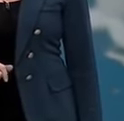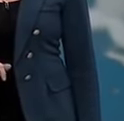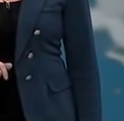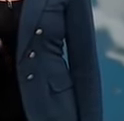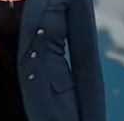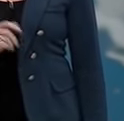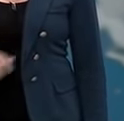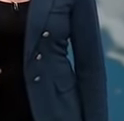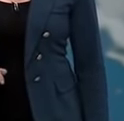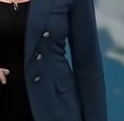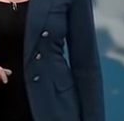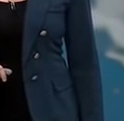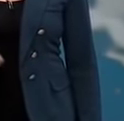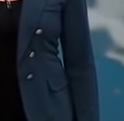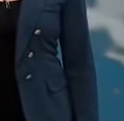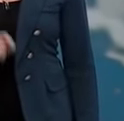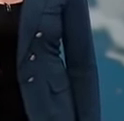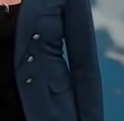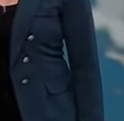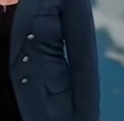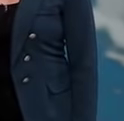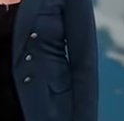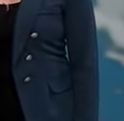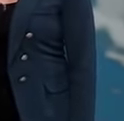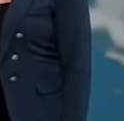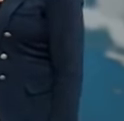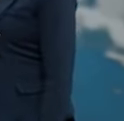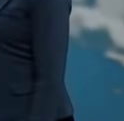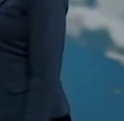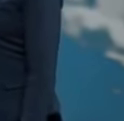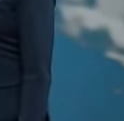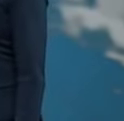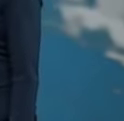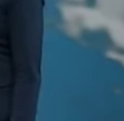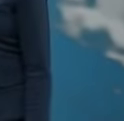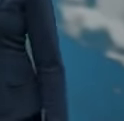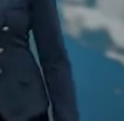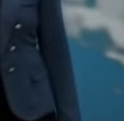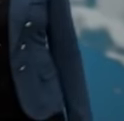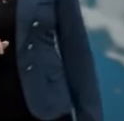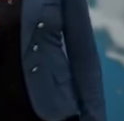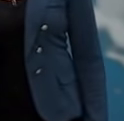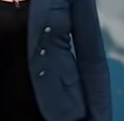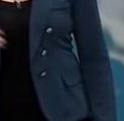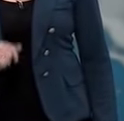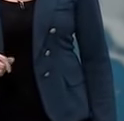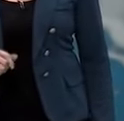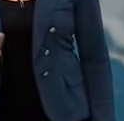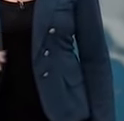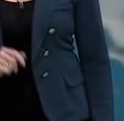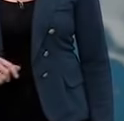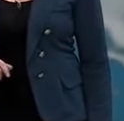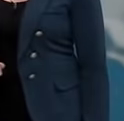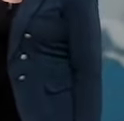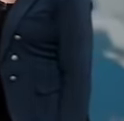to make up their mind. But we hope that they start off soon to cool everybody off in Hating. The rest of South Africa can expect a fine and dry weather,